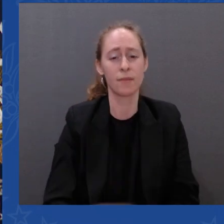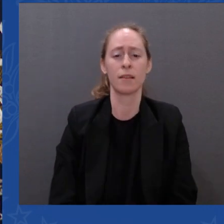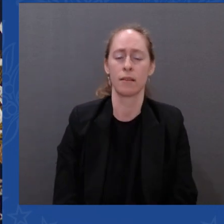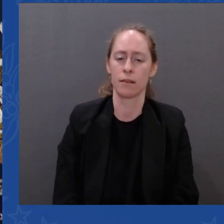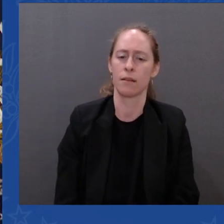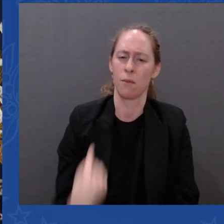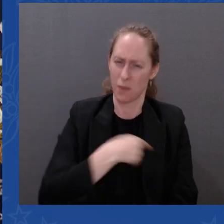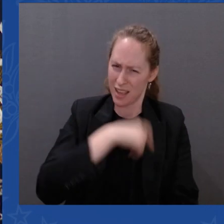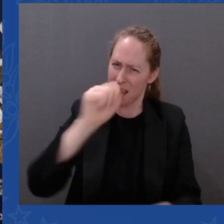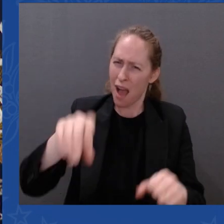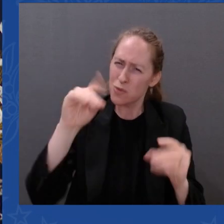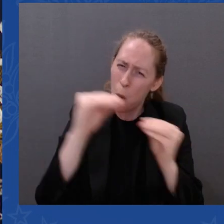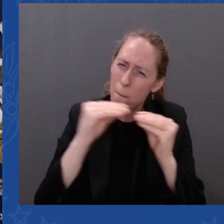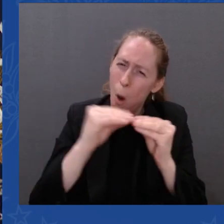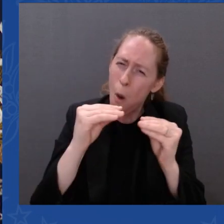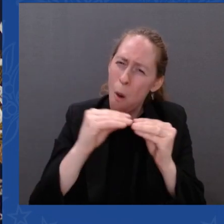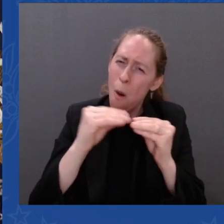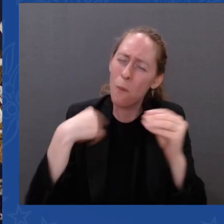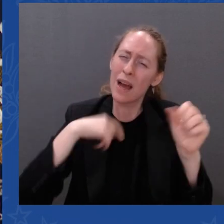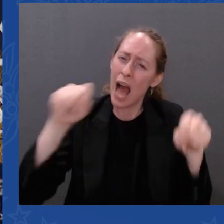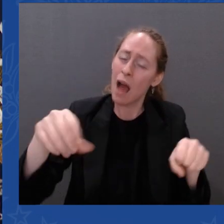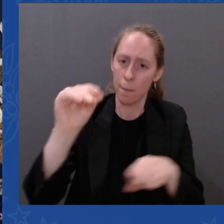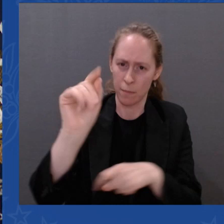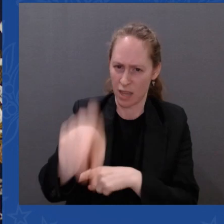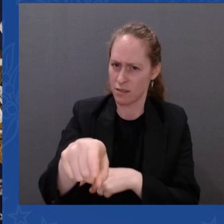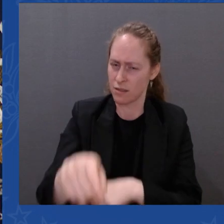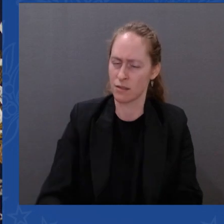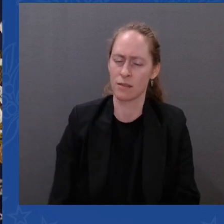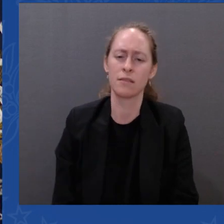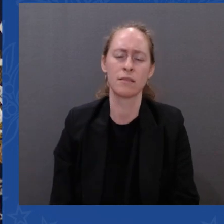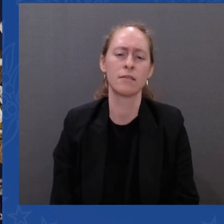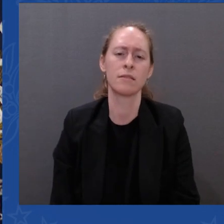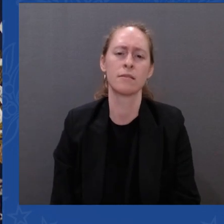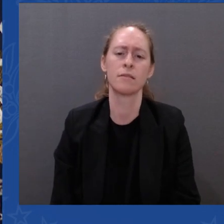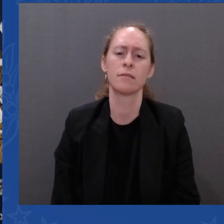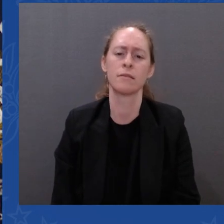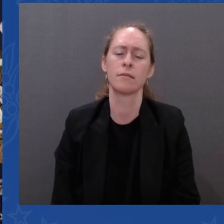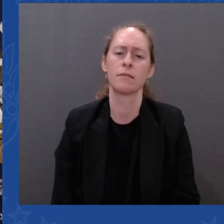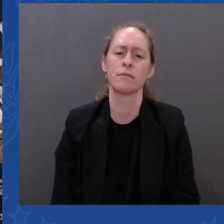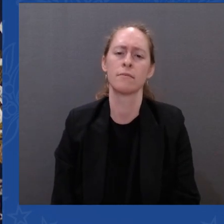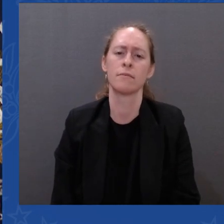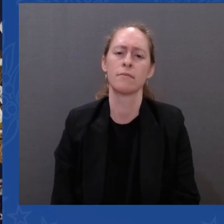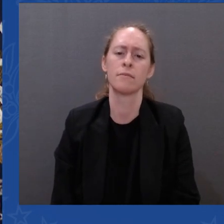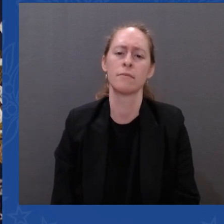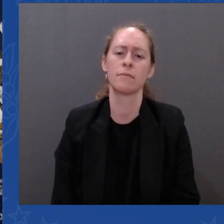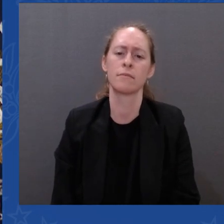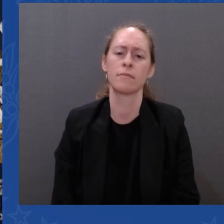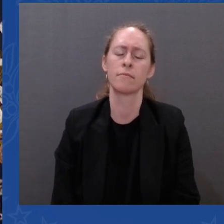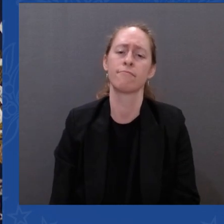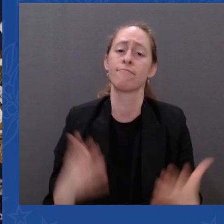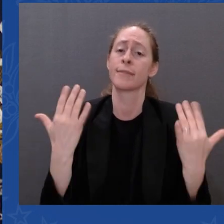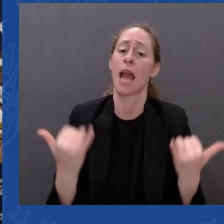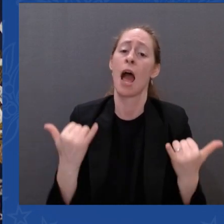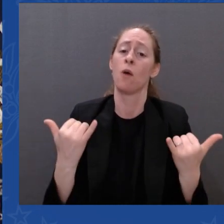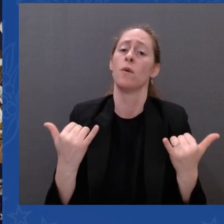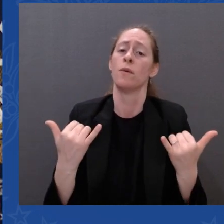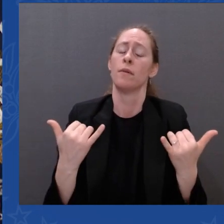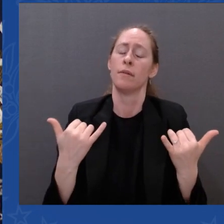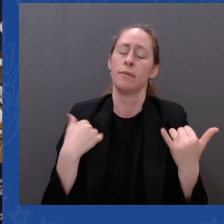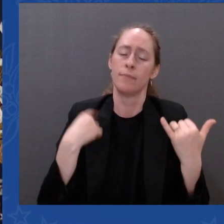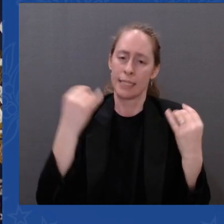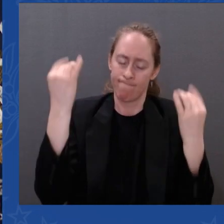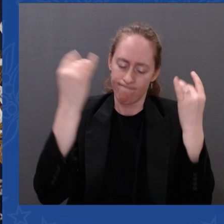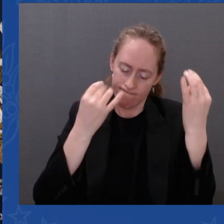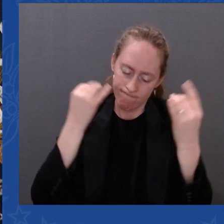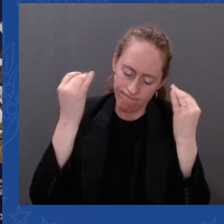Our prayer tonight is those parents lying in